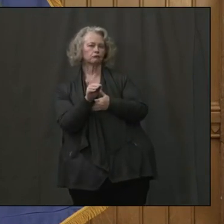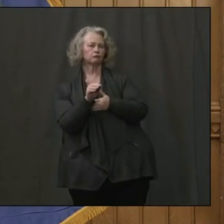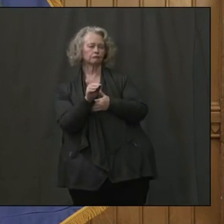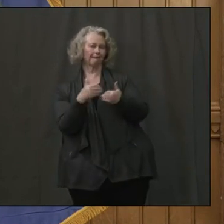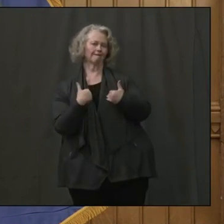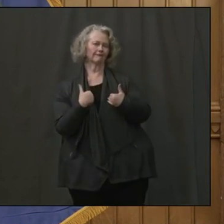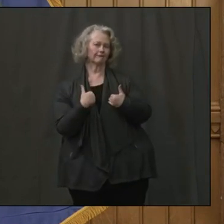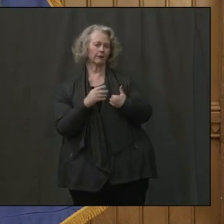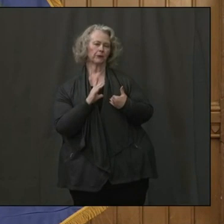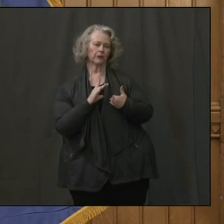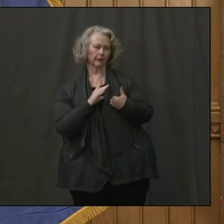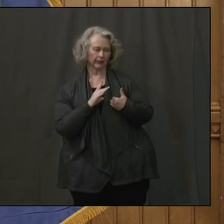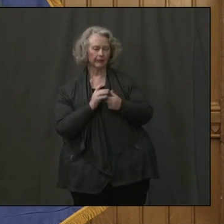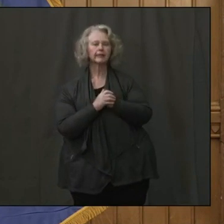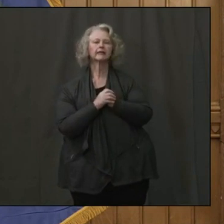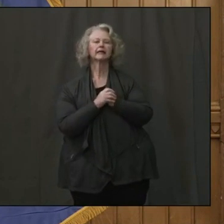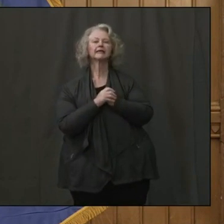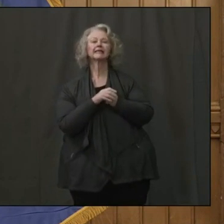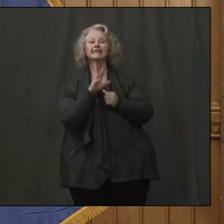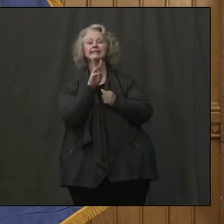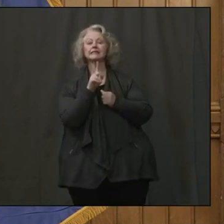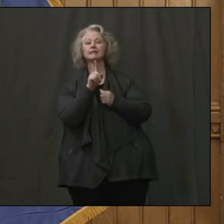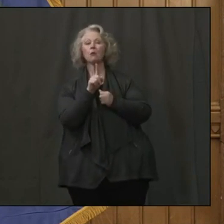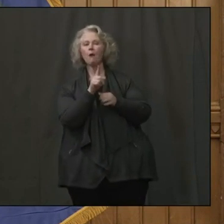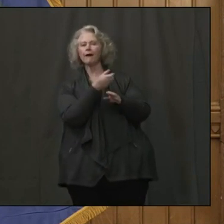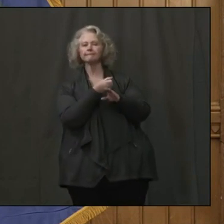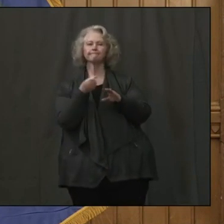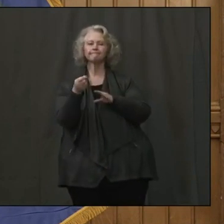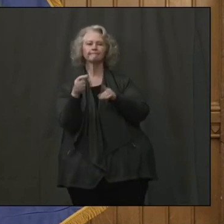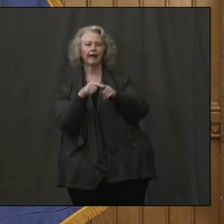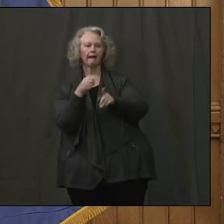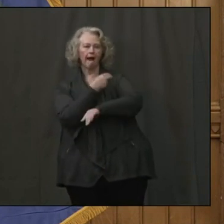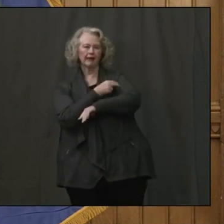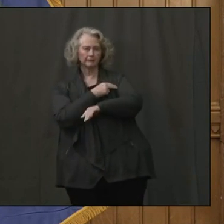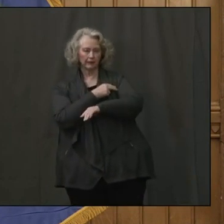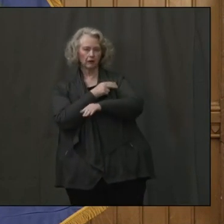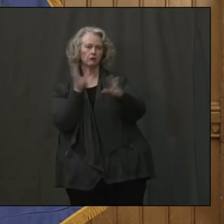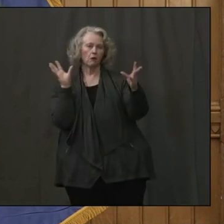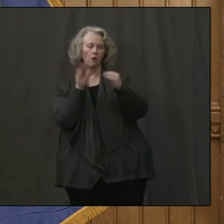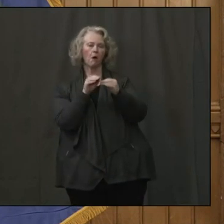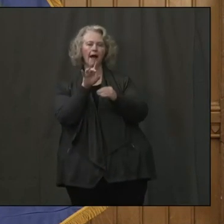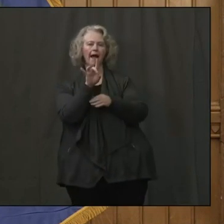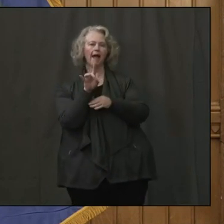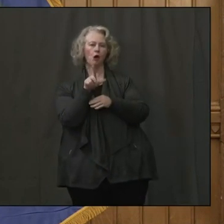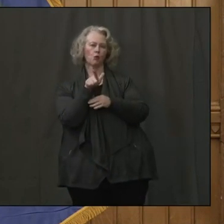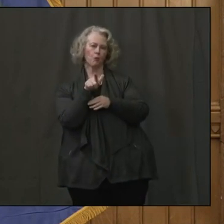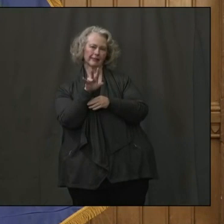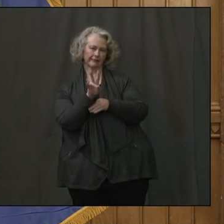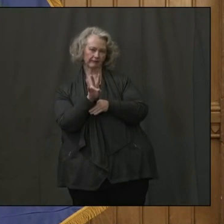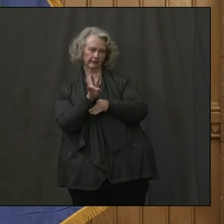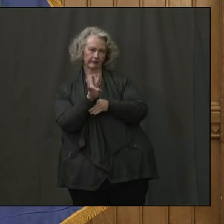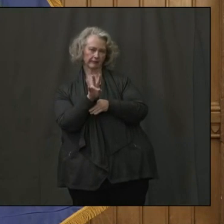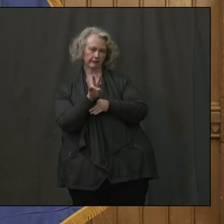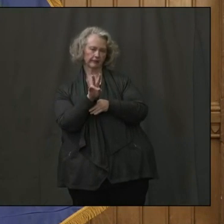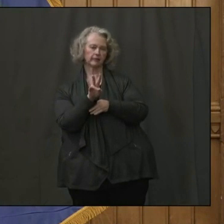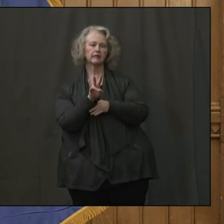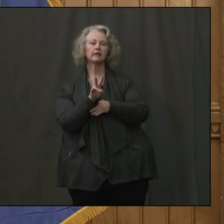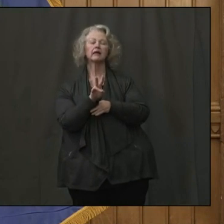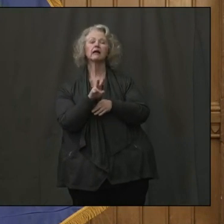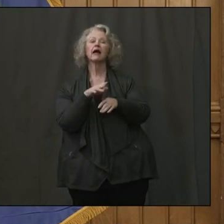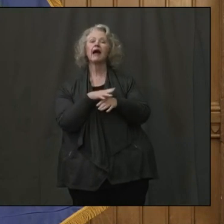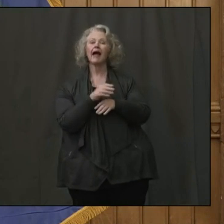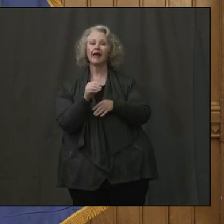There were 61 hospitalizations, bringing a total of 827, and there were